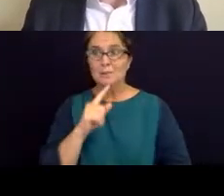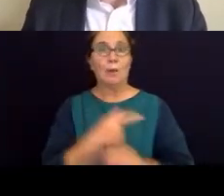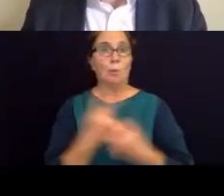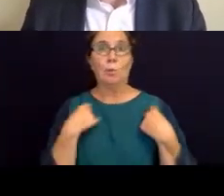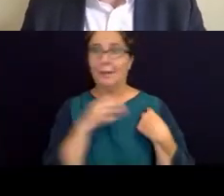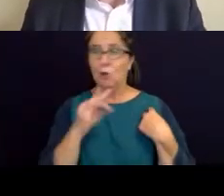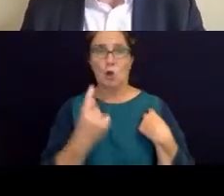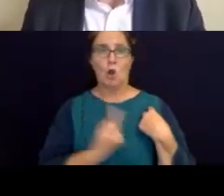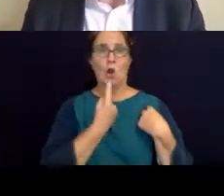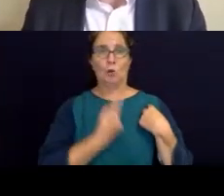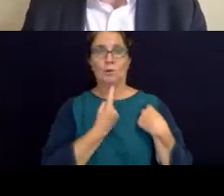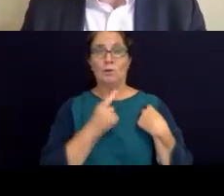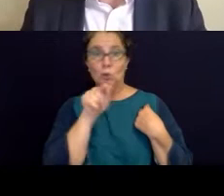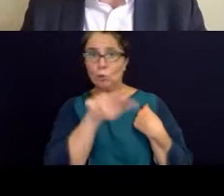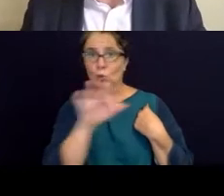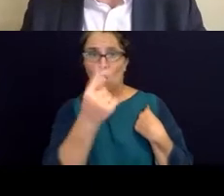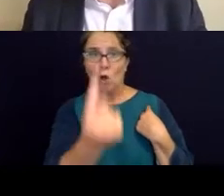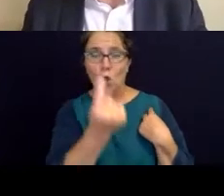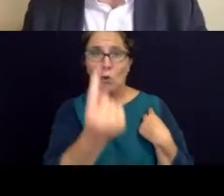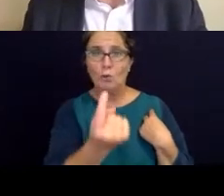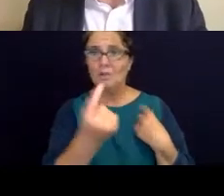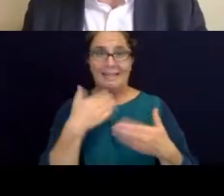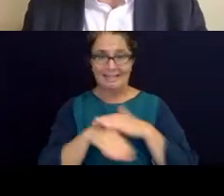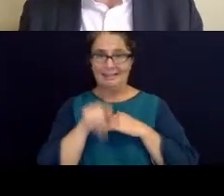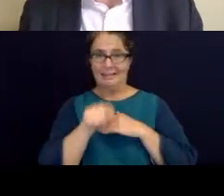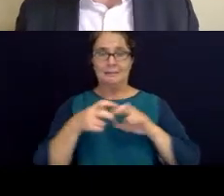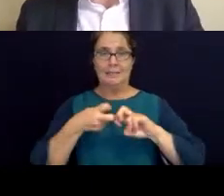you're not alone in this particular issue.